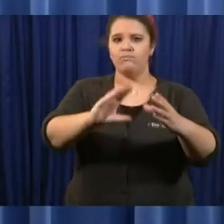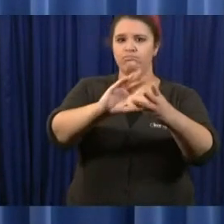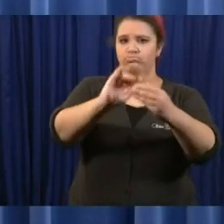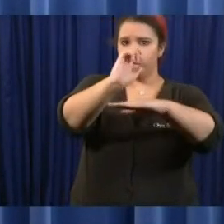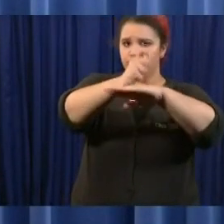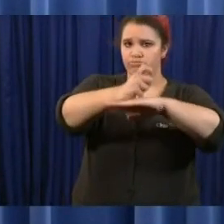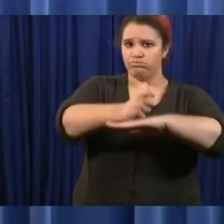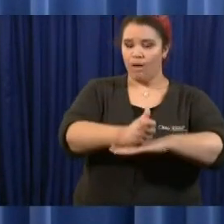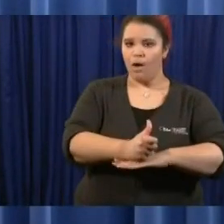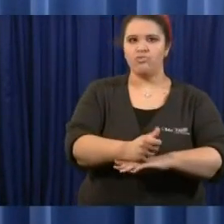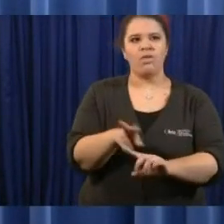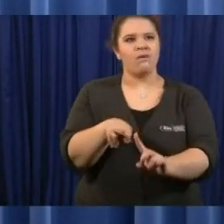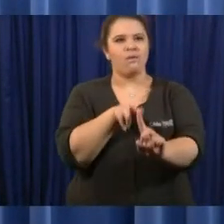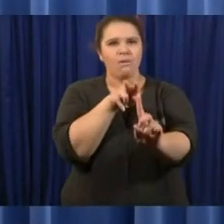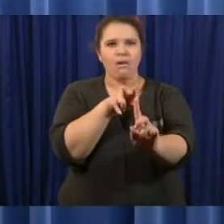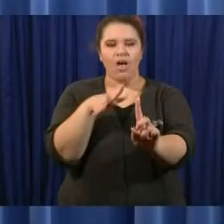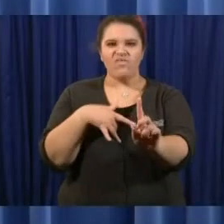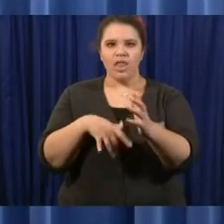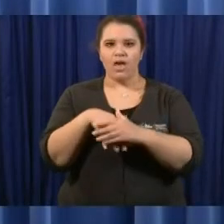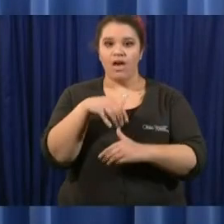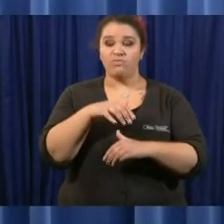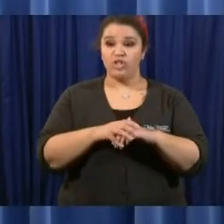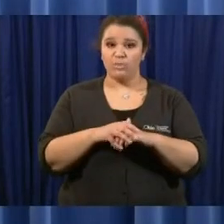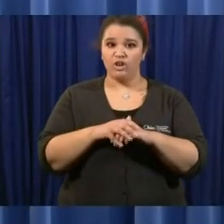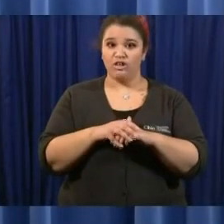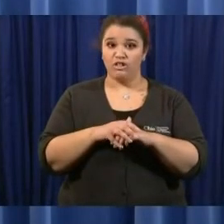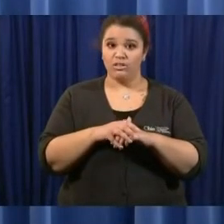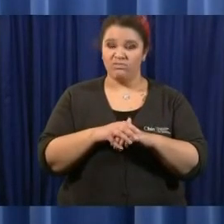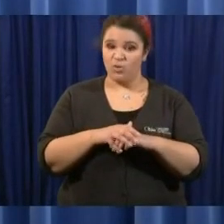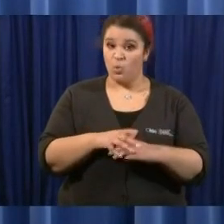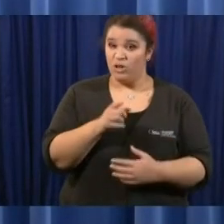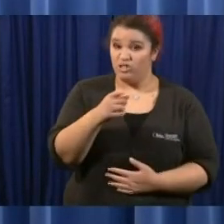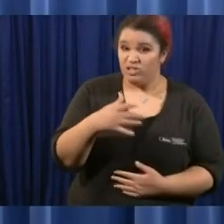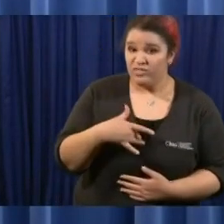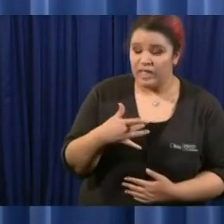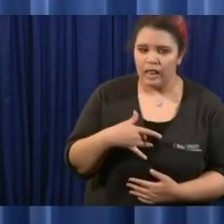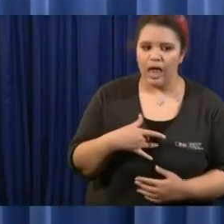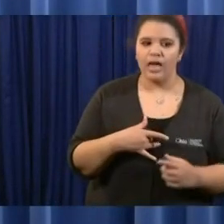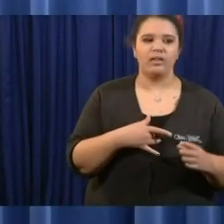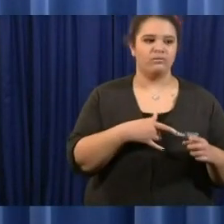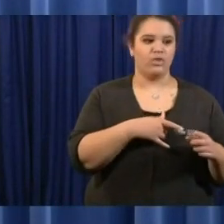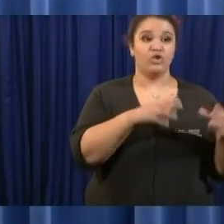that start to open up but no customers come out because they don't feel safe